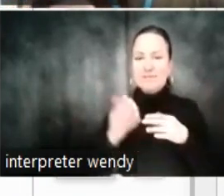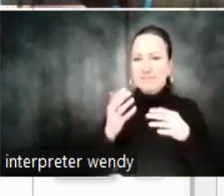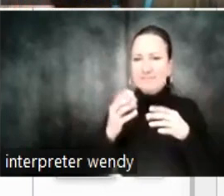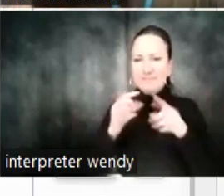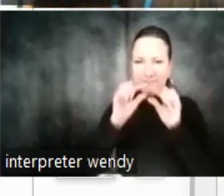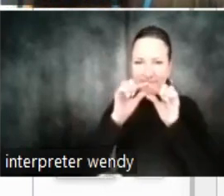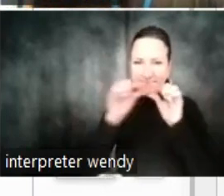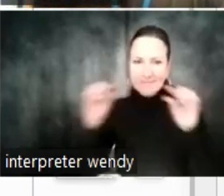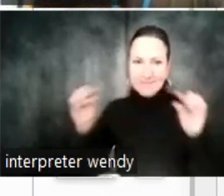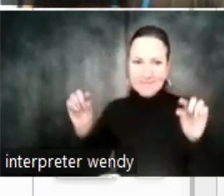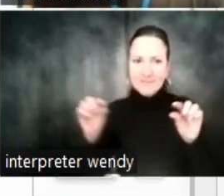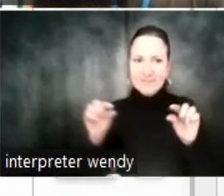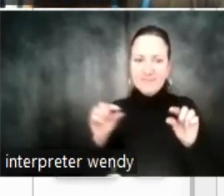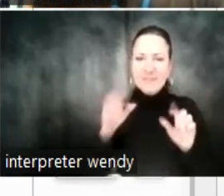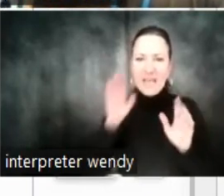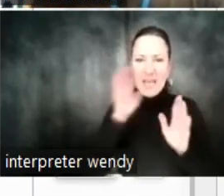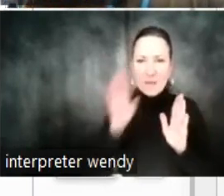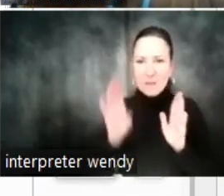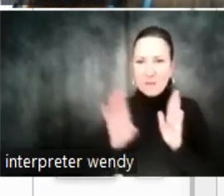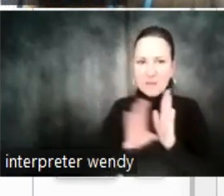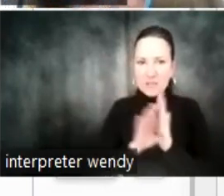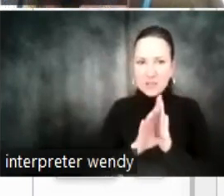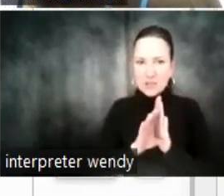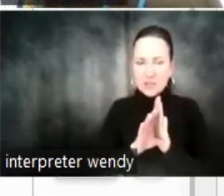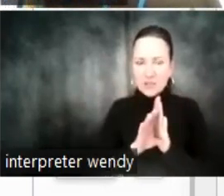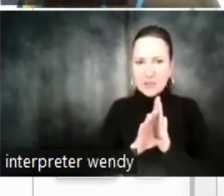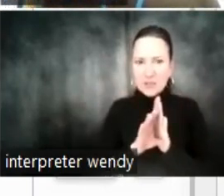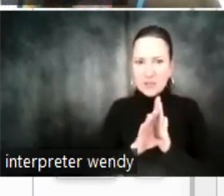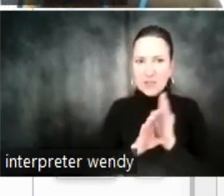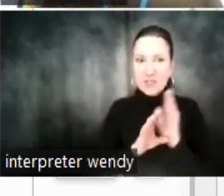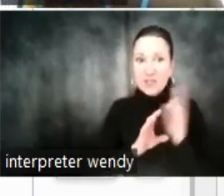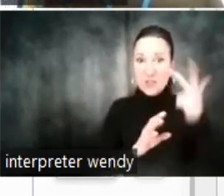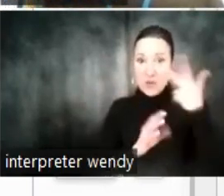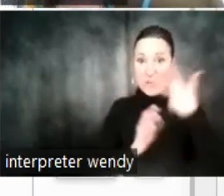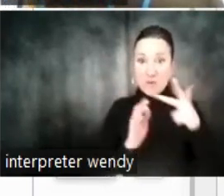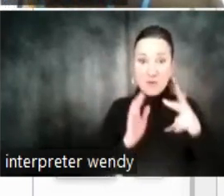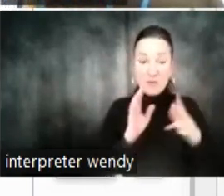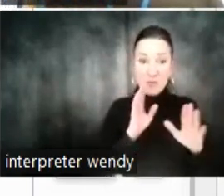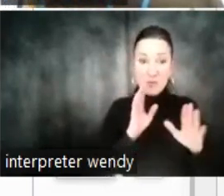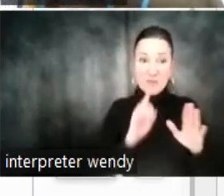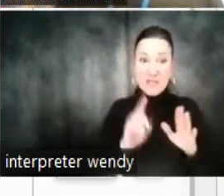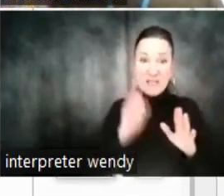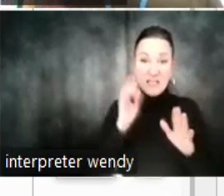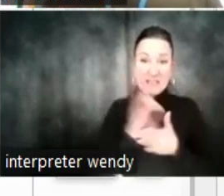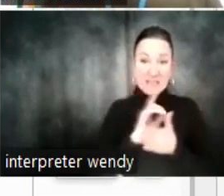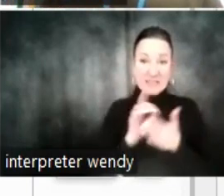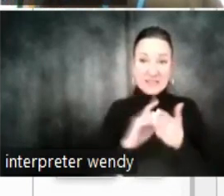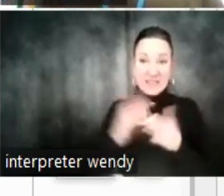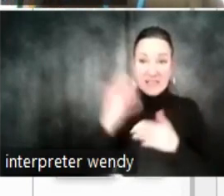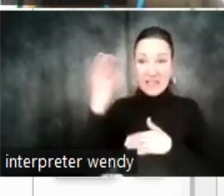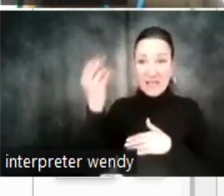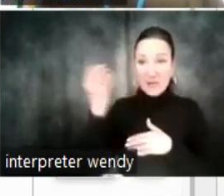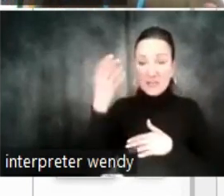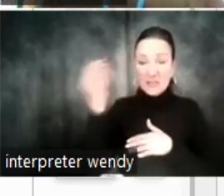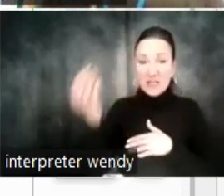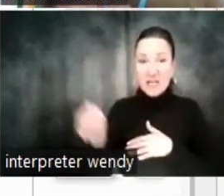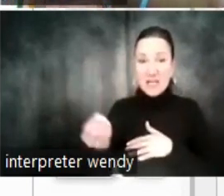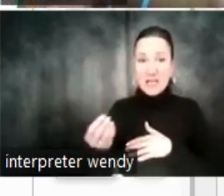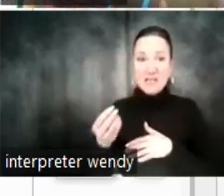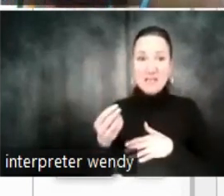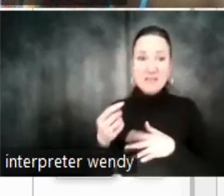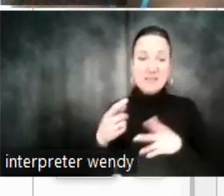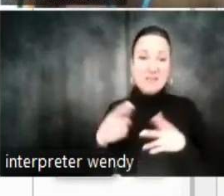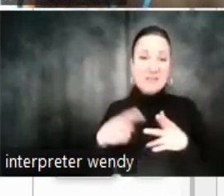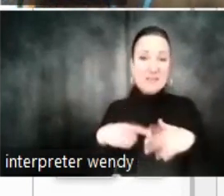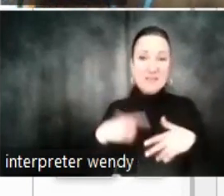well as a giant lifestyle image of the product as well. So, these pizza ovens are designed to be used outdoors, on patios, for, like,